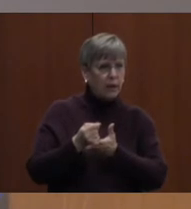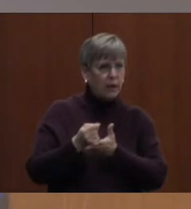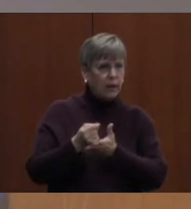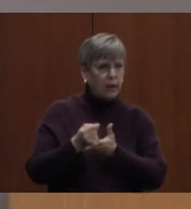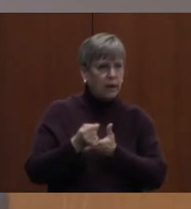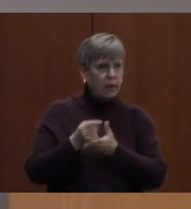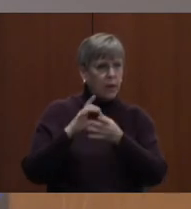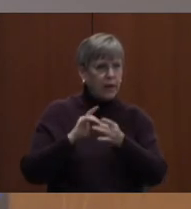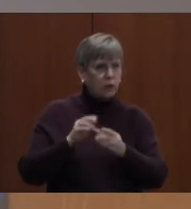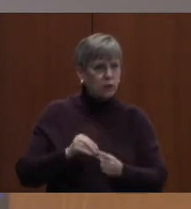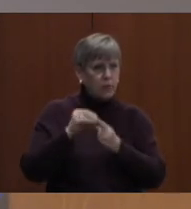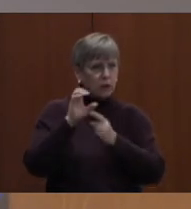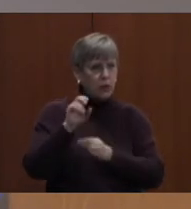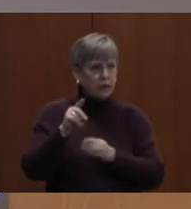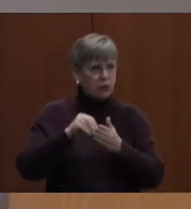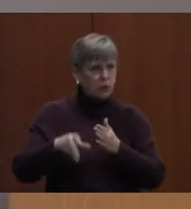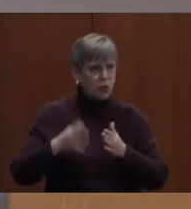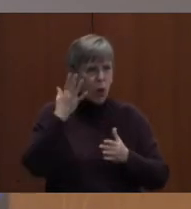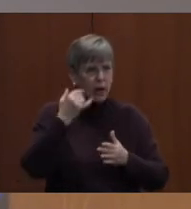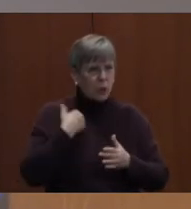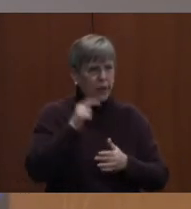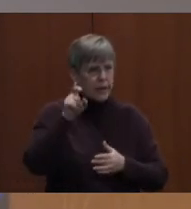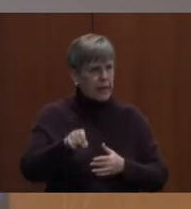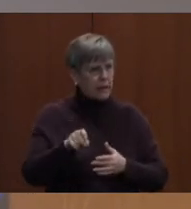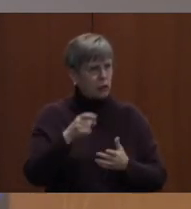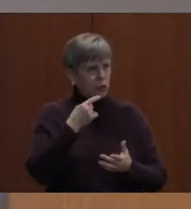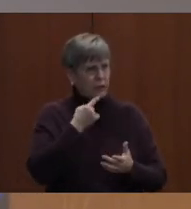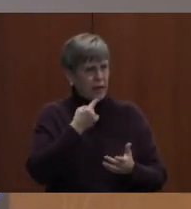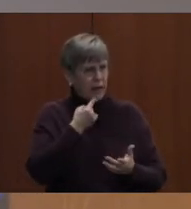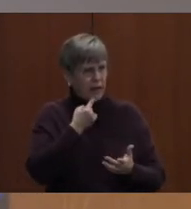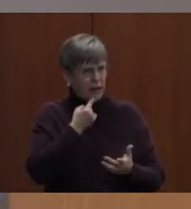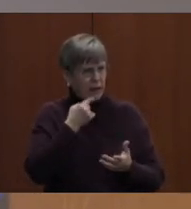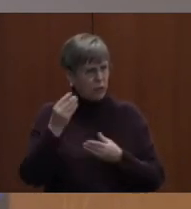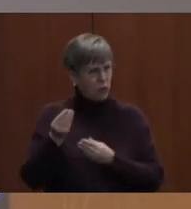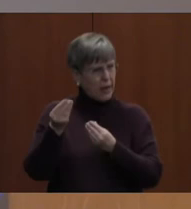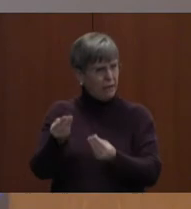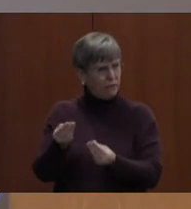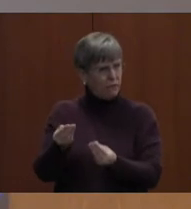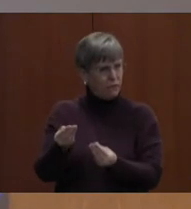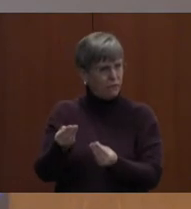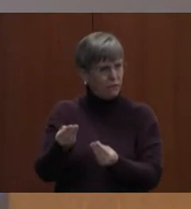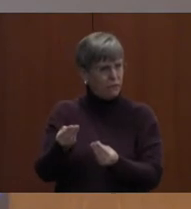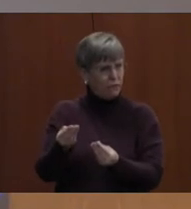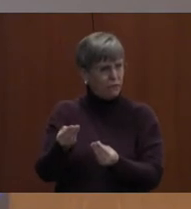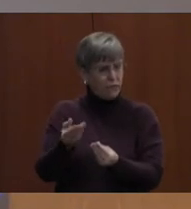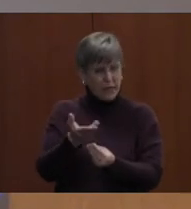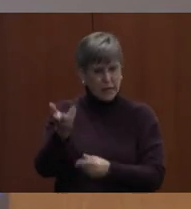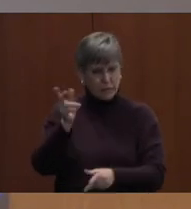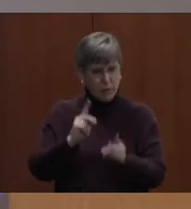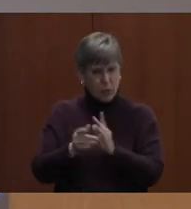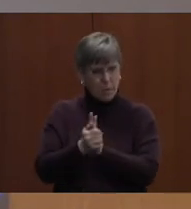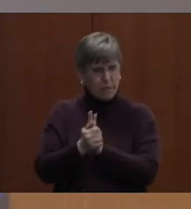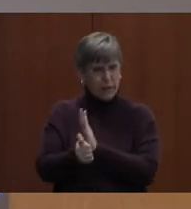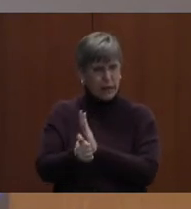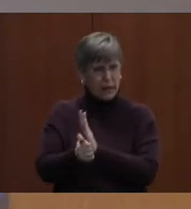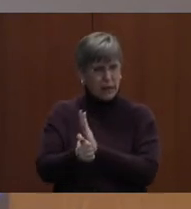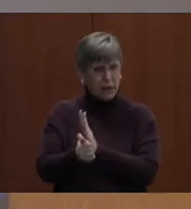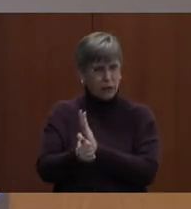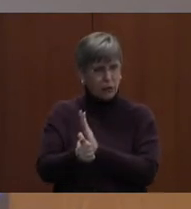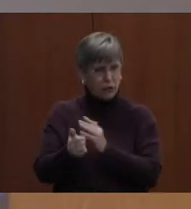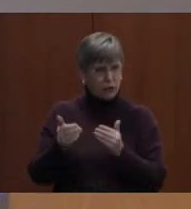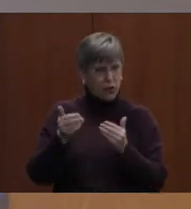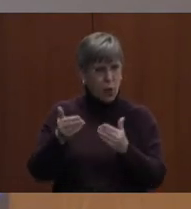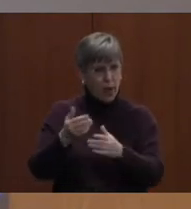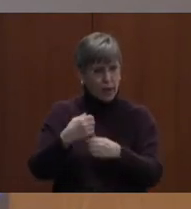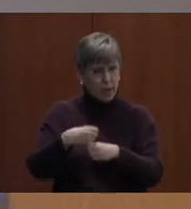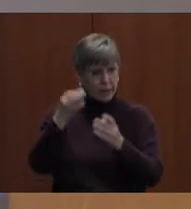special ed students? Why do we need to give them the ability to just go and make